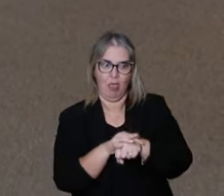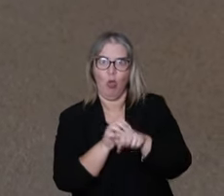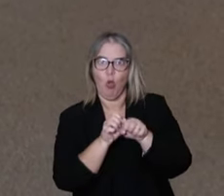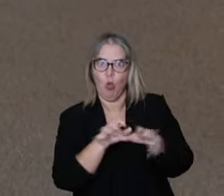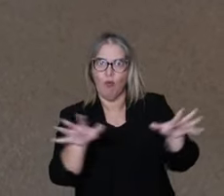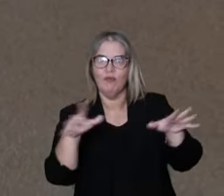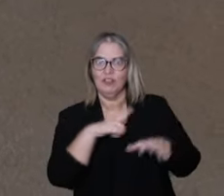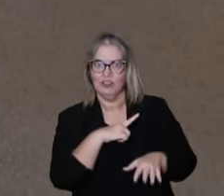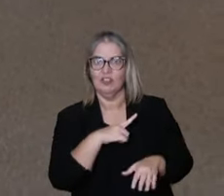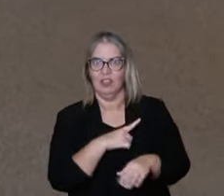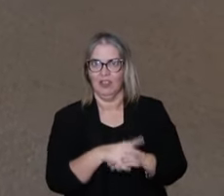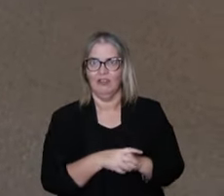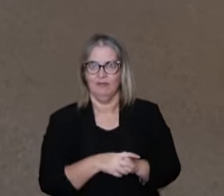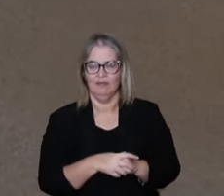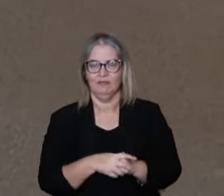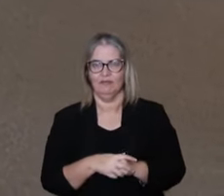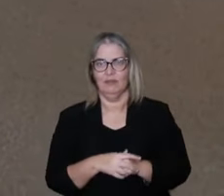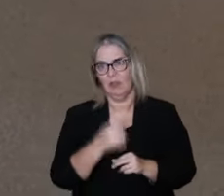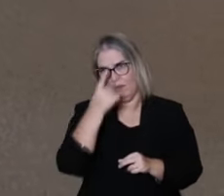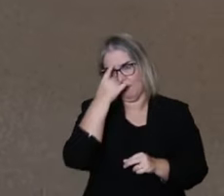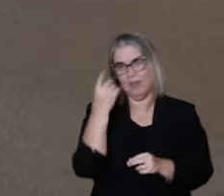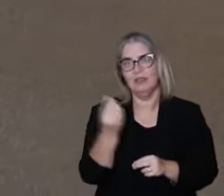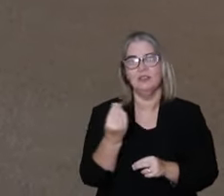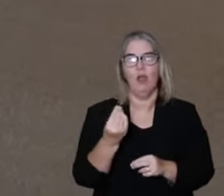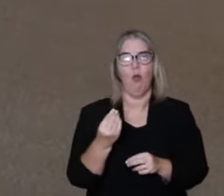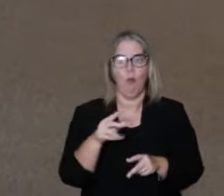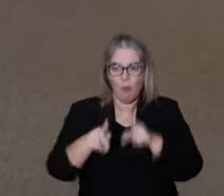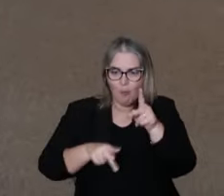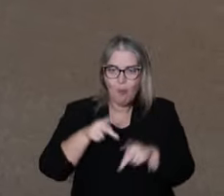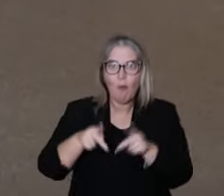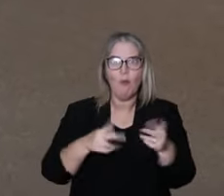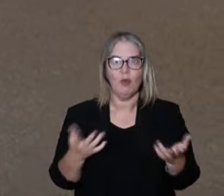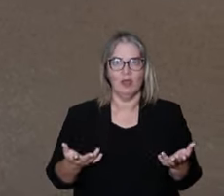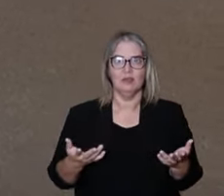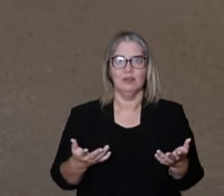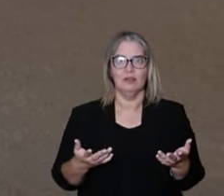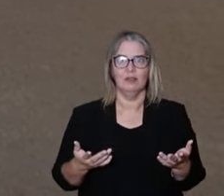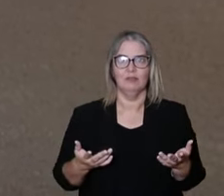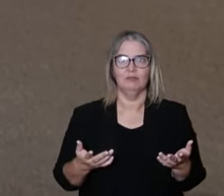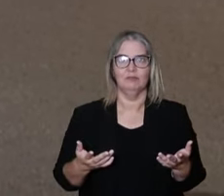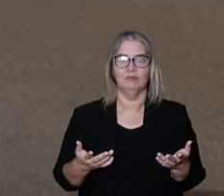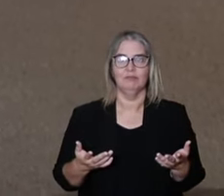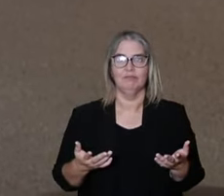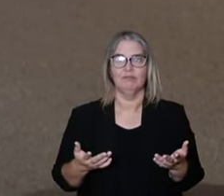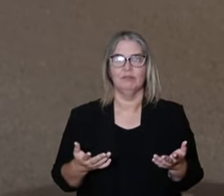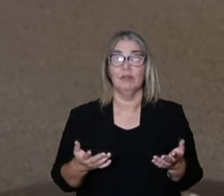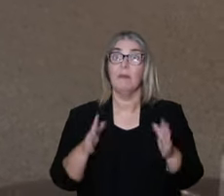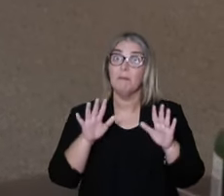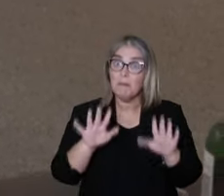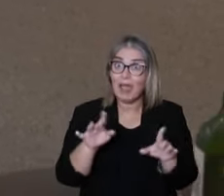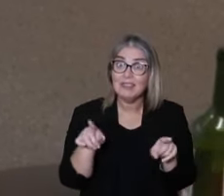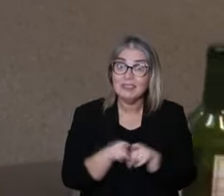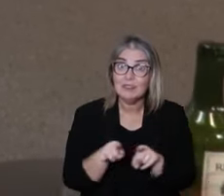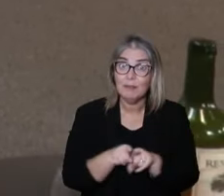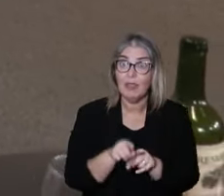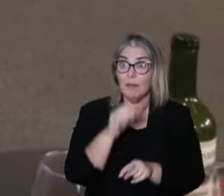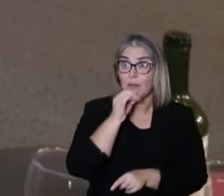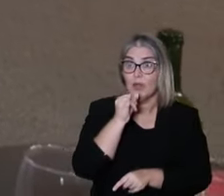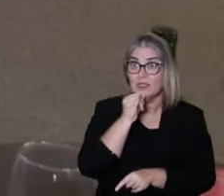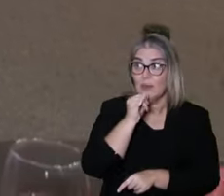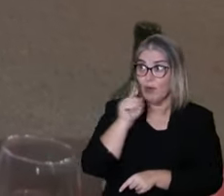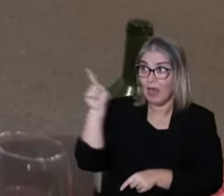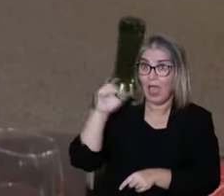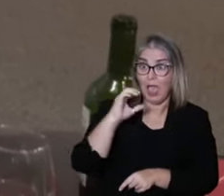So this edge technology of people of this size with this population, at the same time